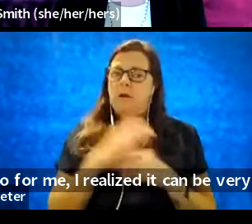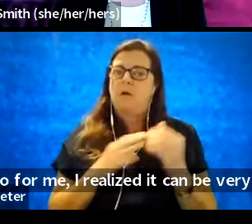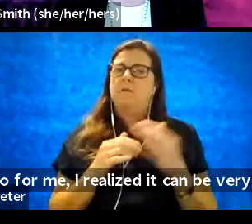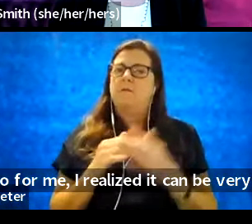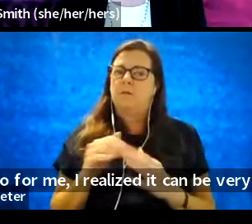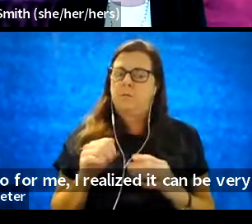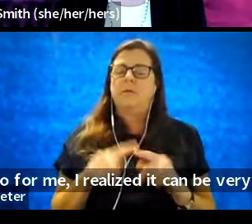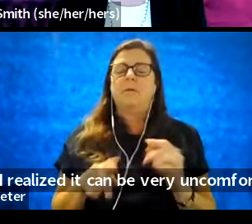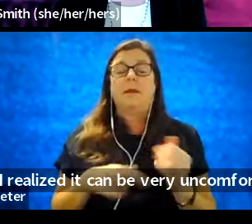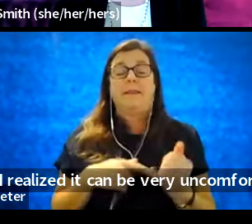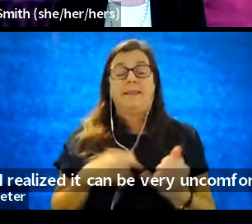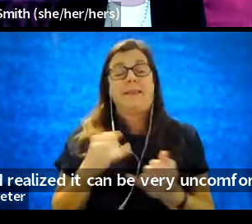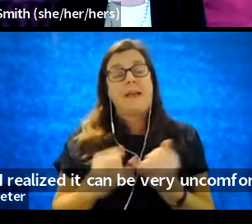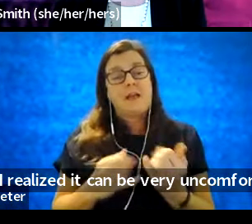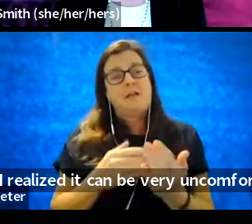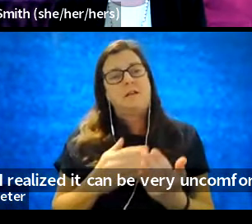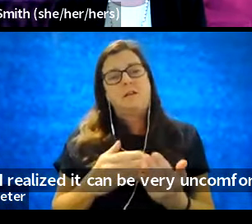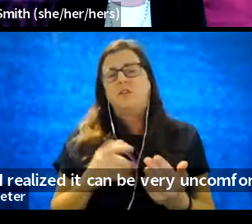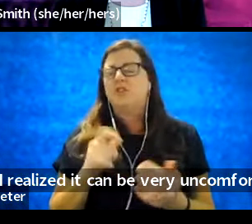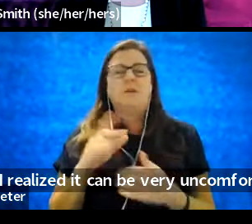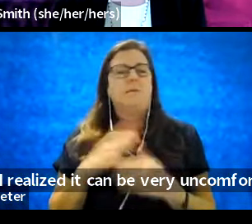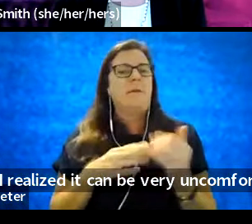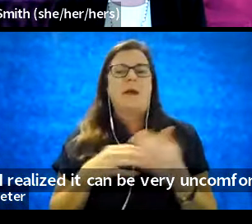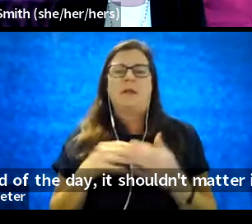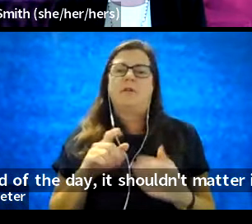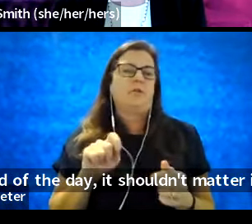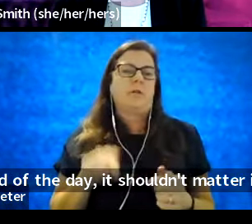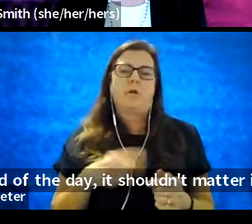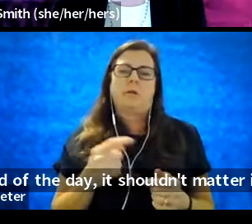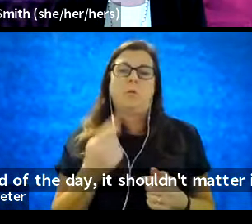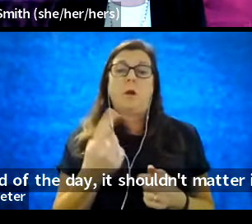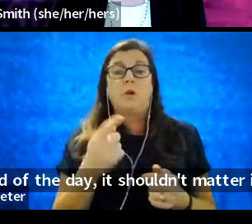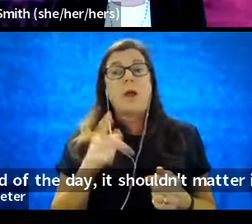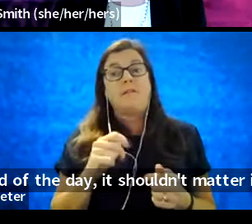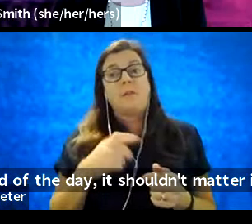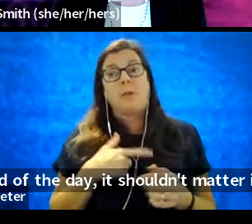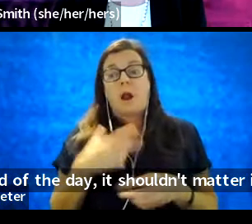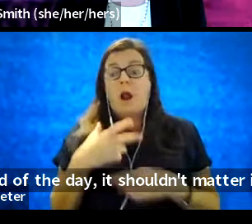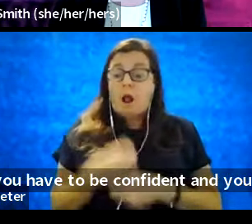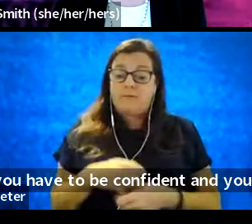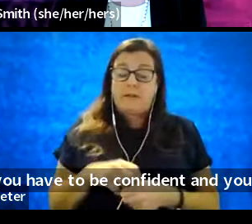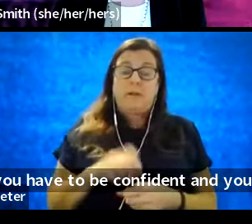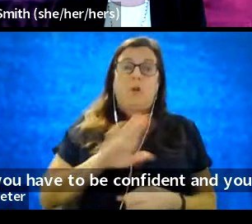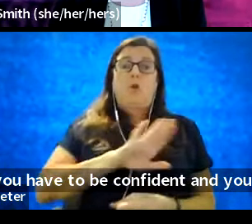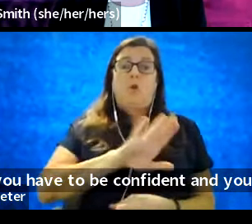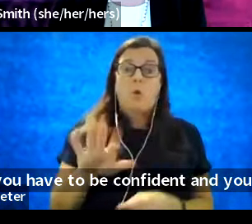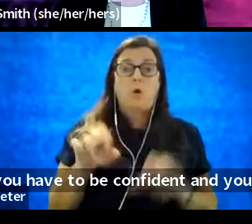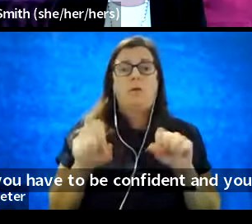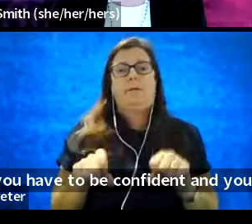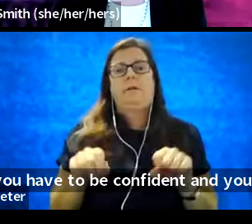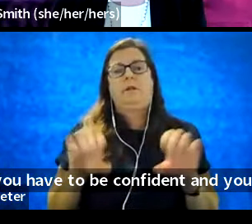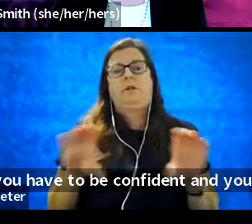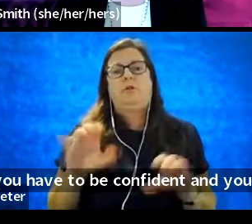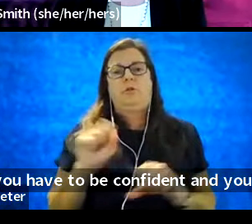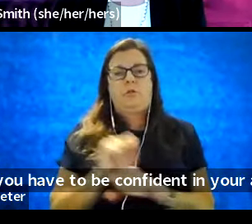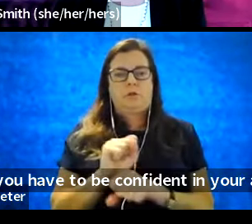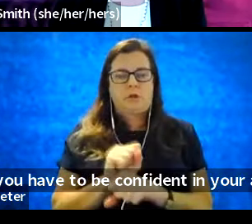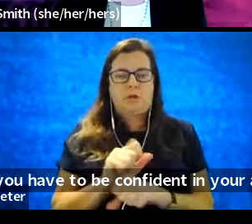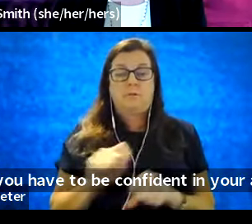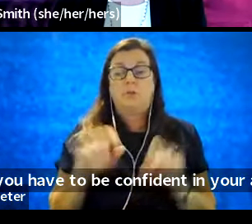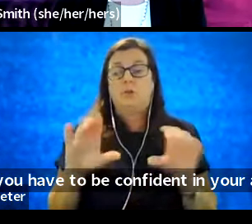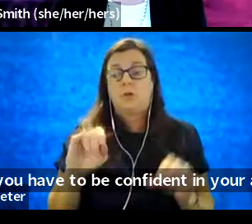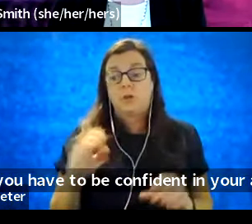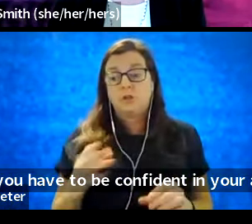But at the end of the day, it shouldn't matter if you're the only. You have to be confident in your ability to do the job, do the job